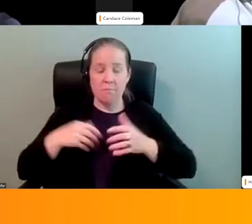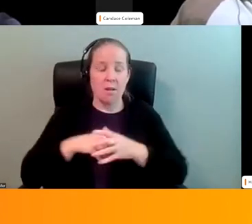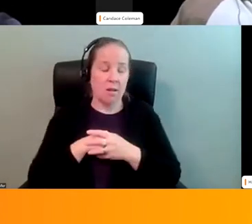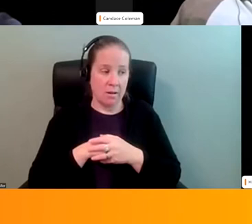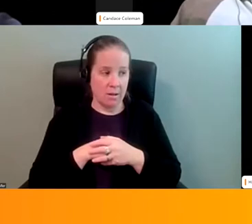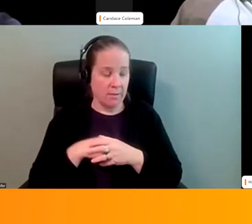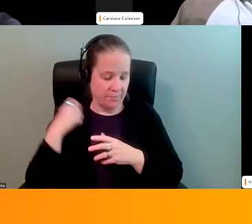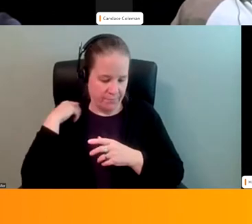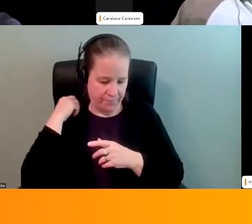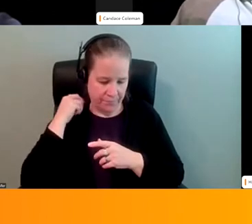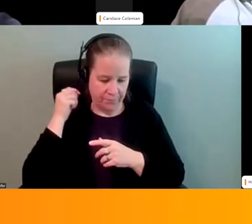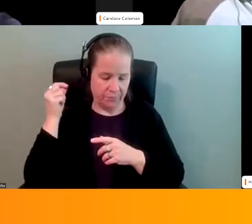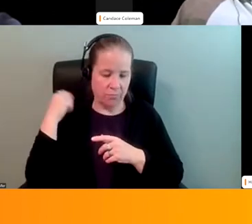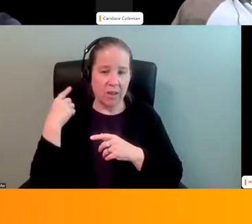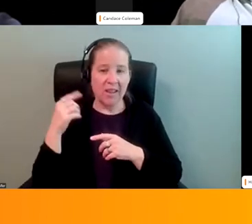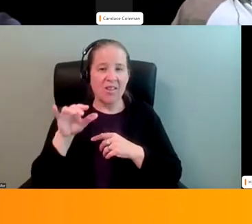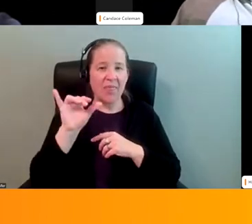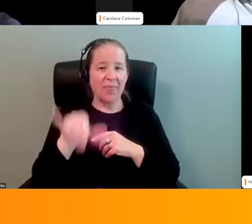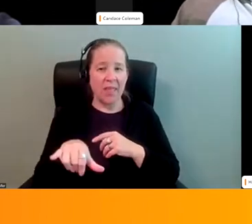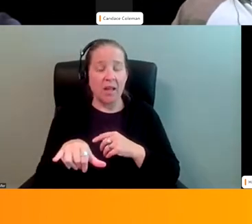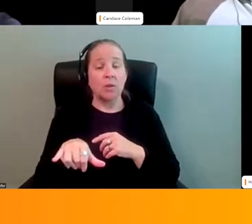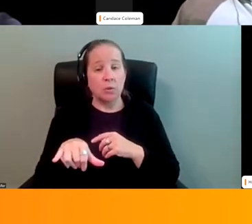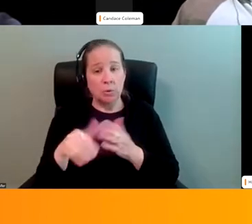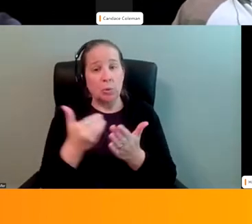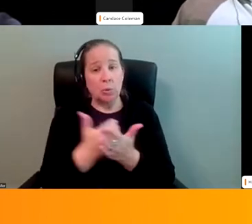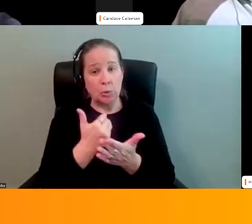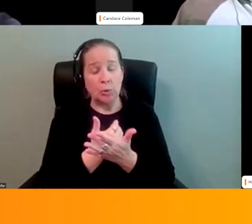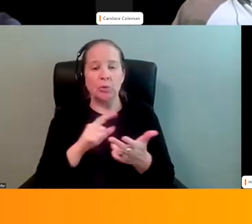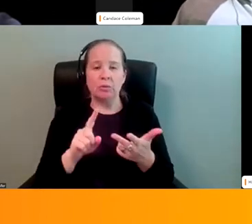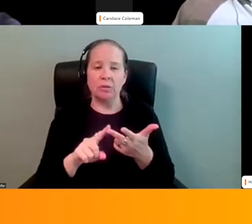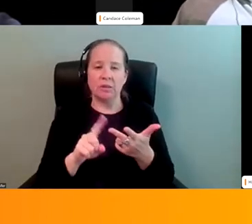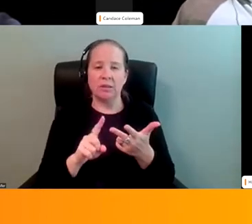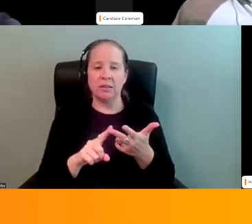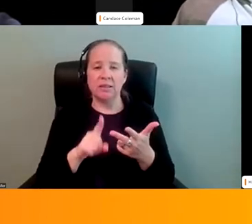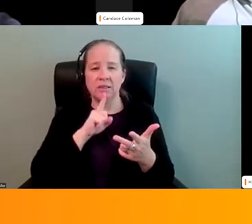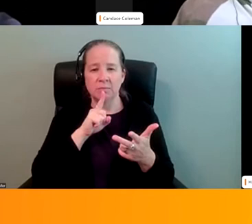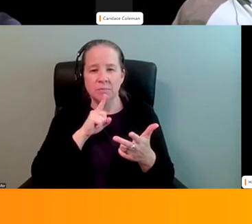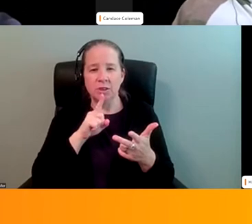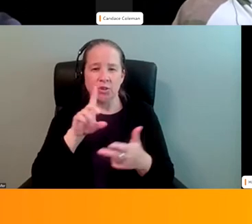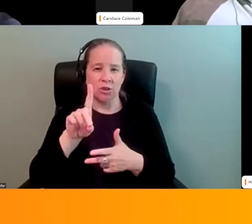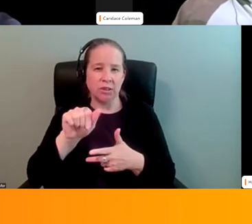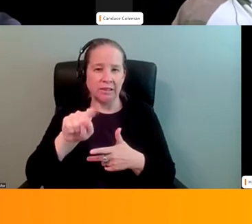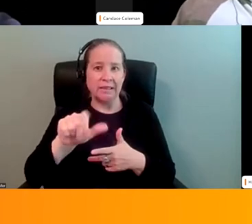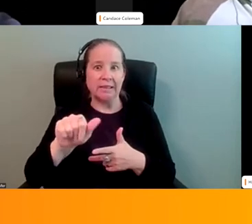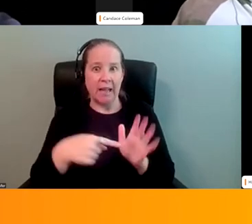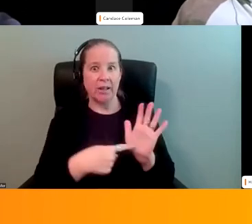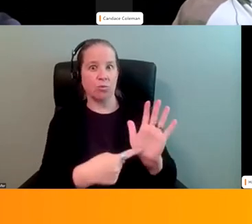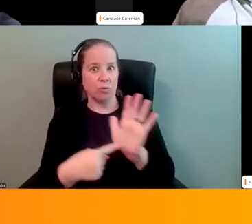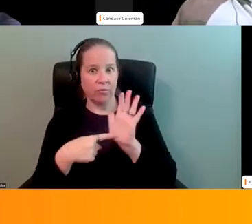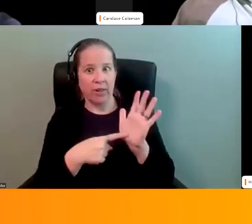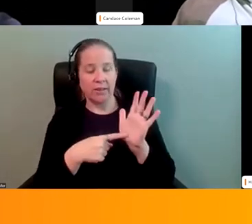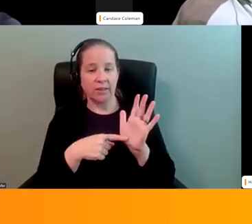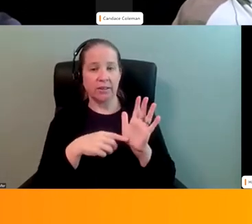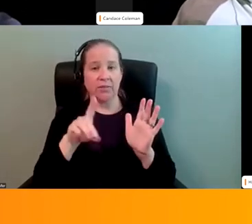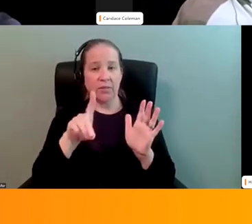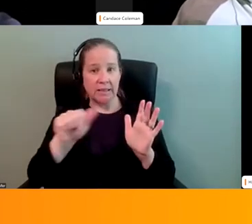that's definitely new. And then the last thing is to make sure that the data is reflective of the disability